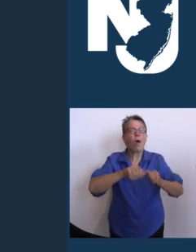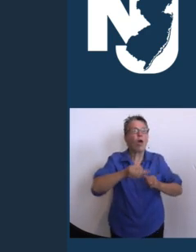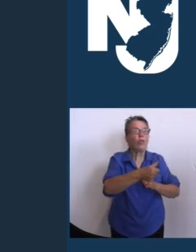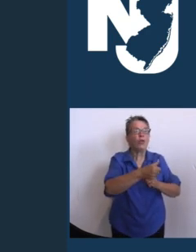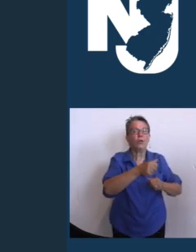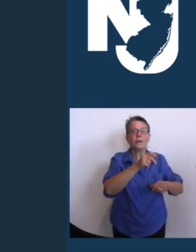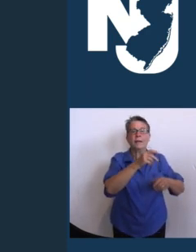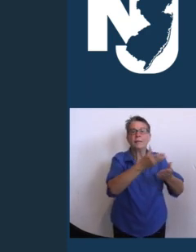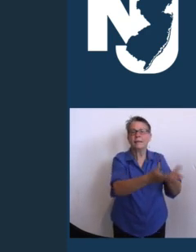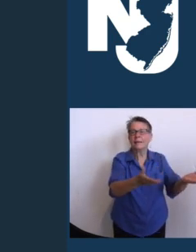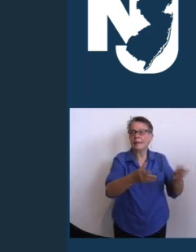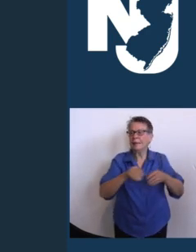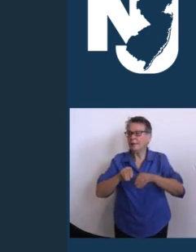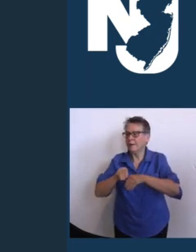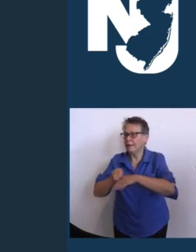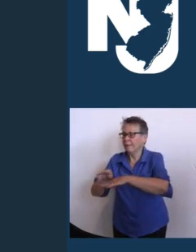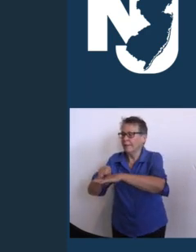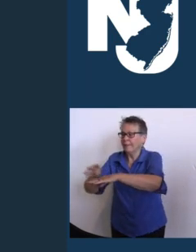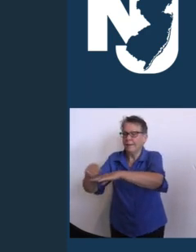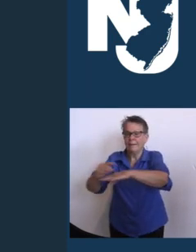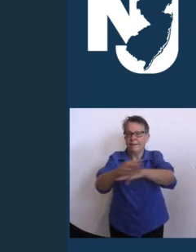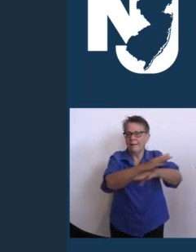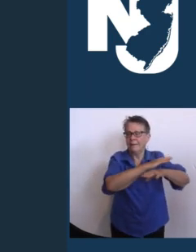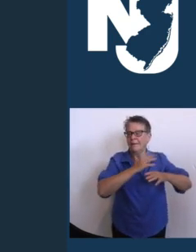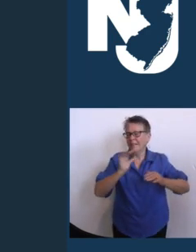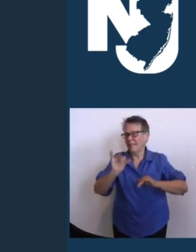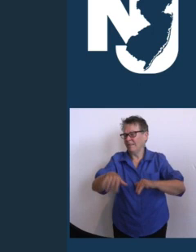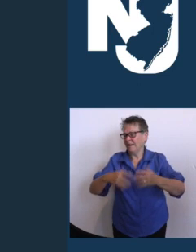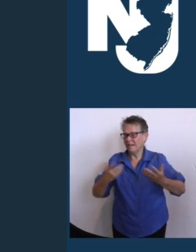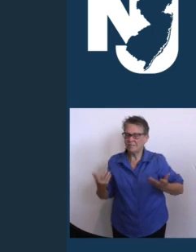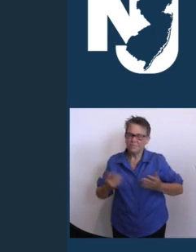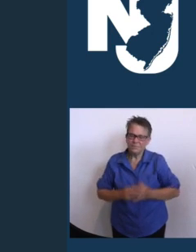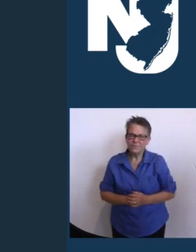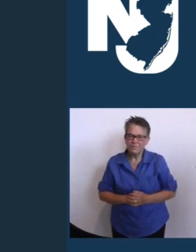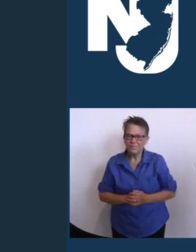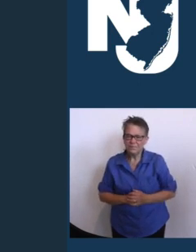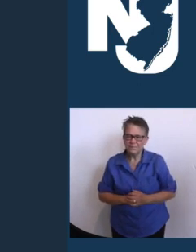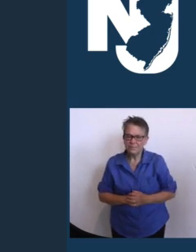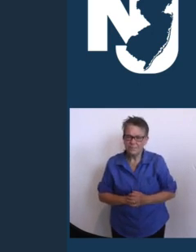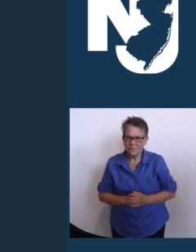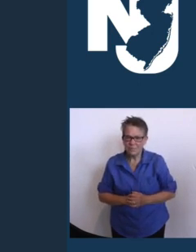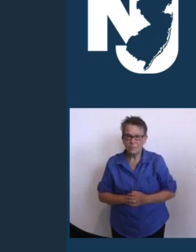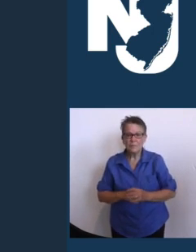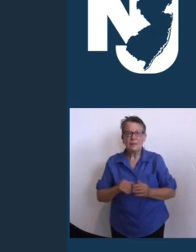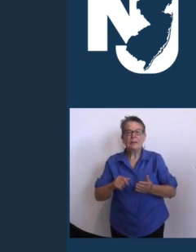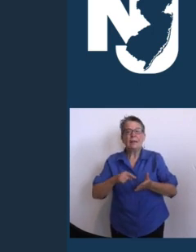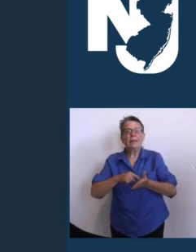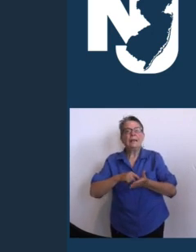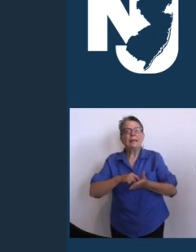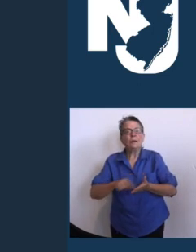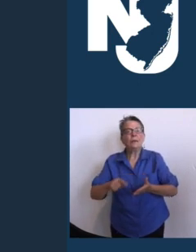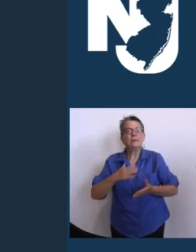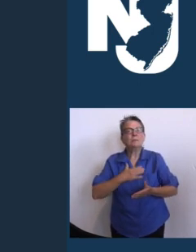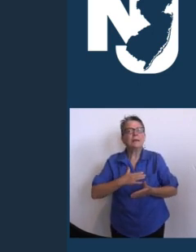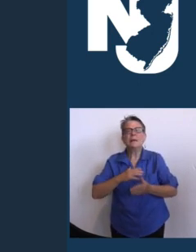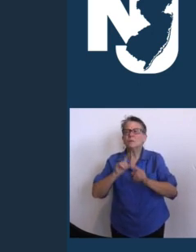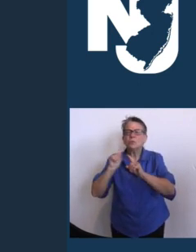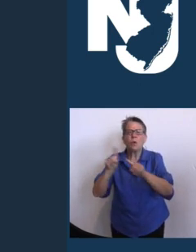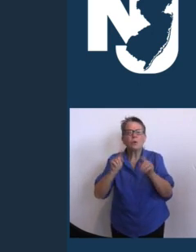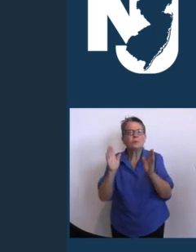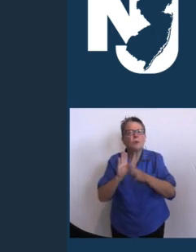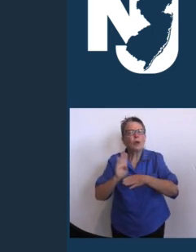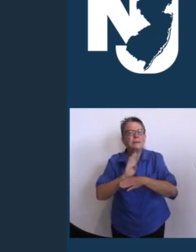small businesses than by any other employers. So this week, shop small, support your Main Street businesses,